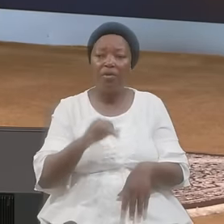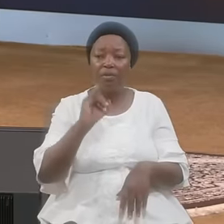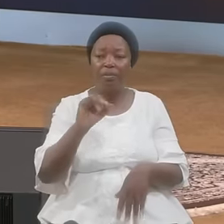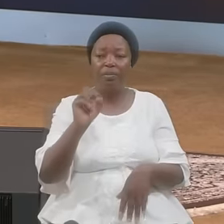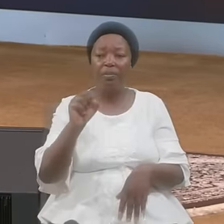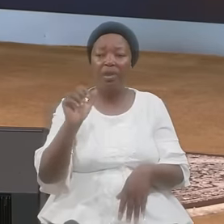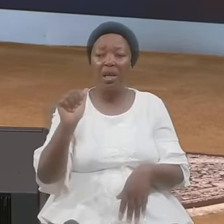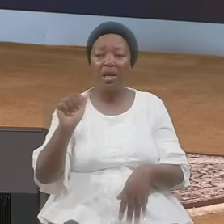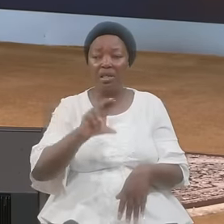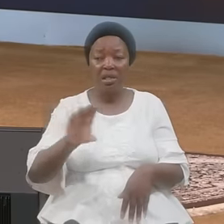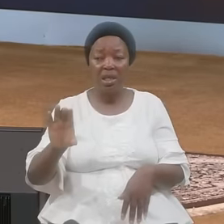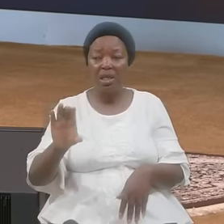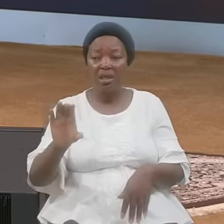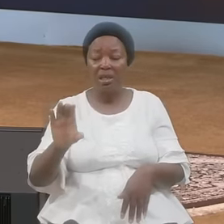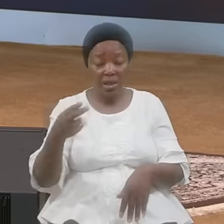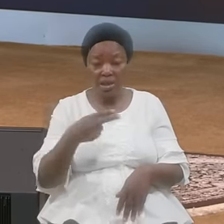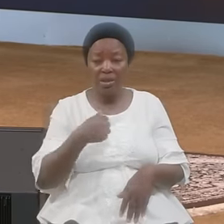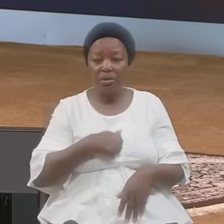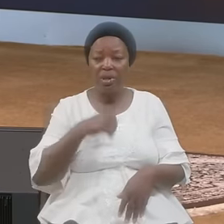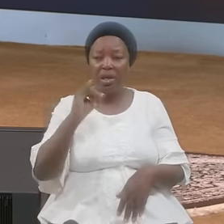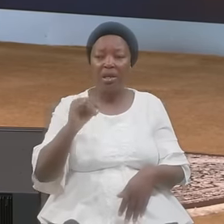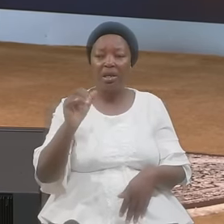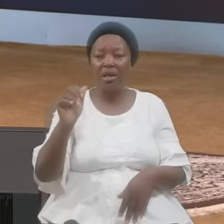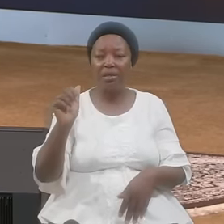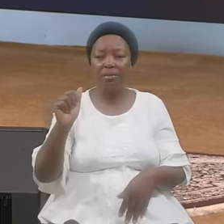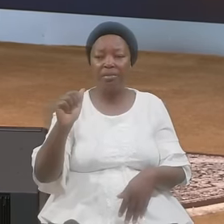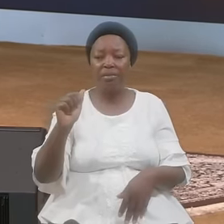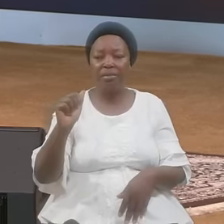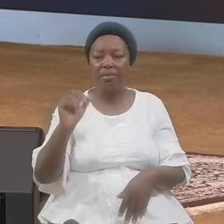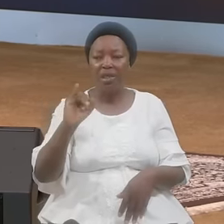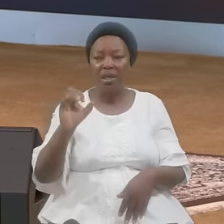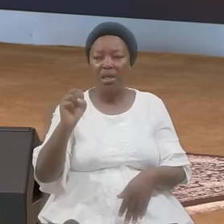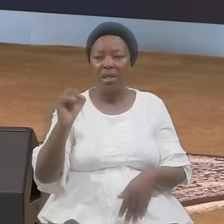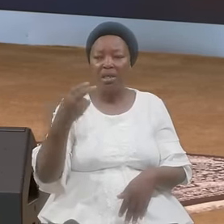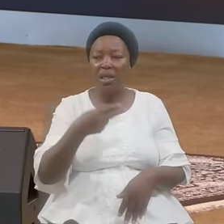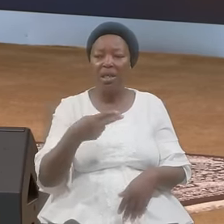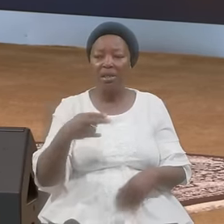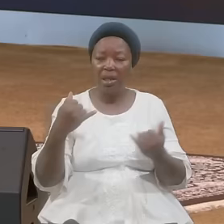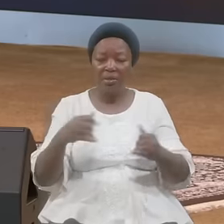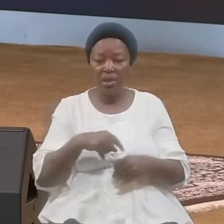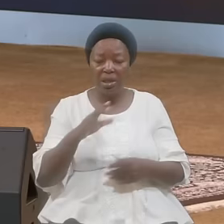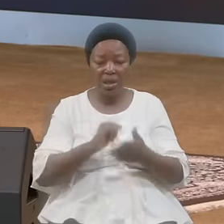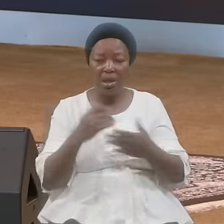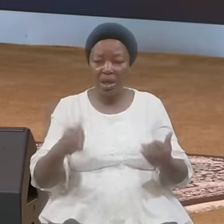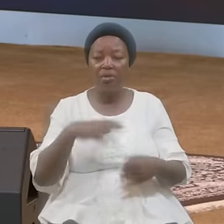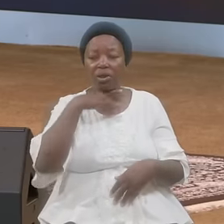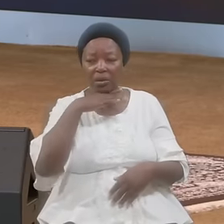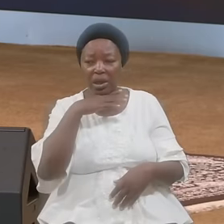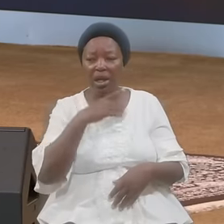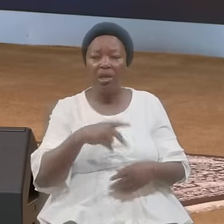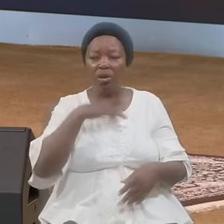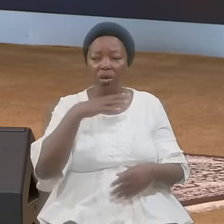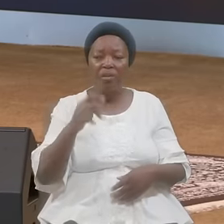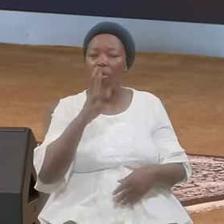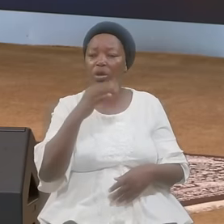Even Corrupt Us They Corrupt The Water Fly That Shall Come To The